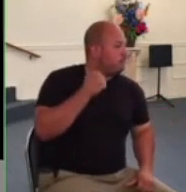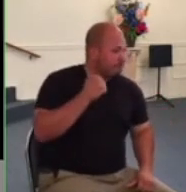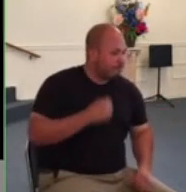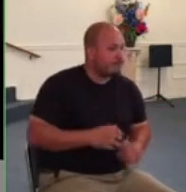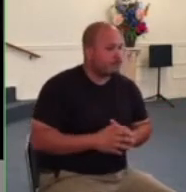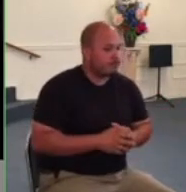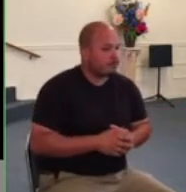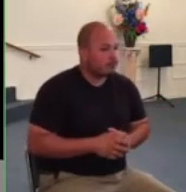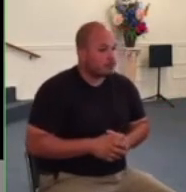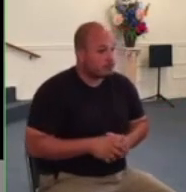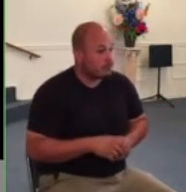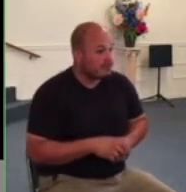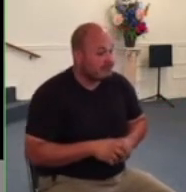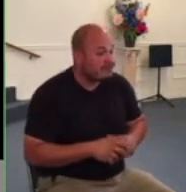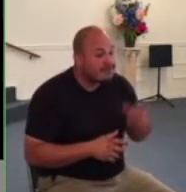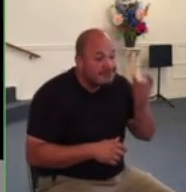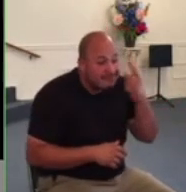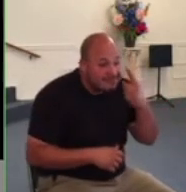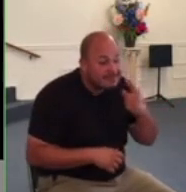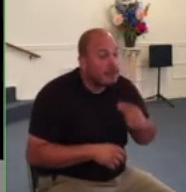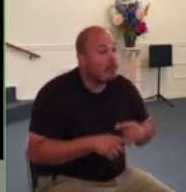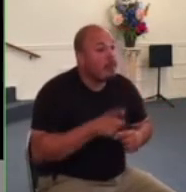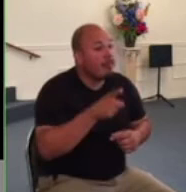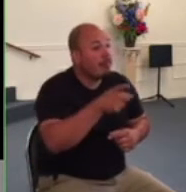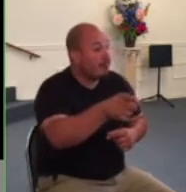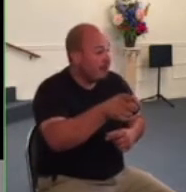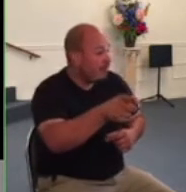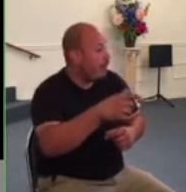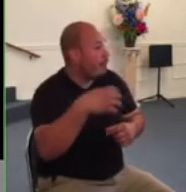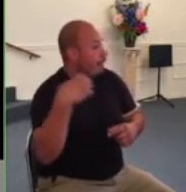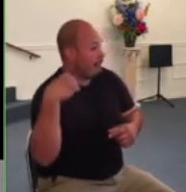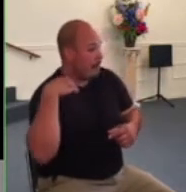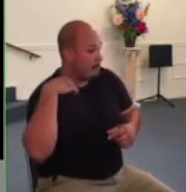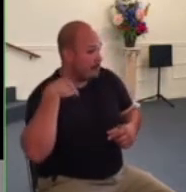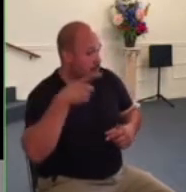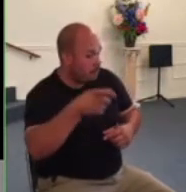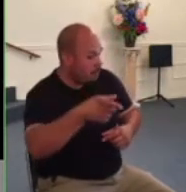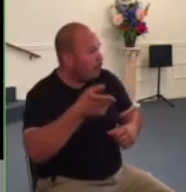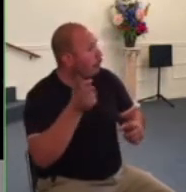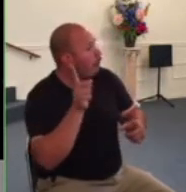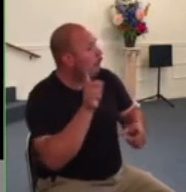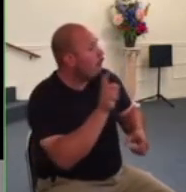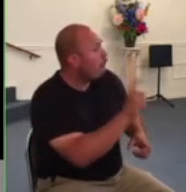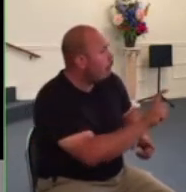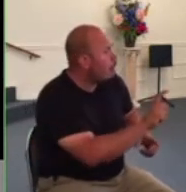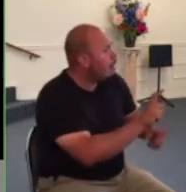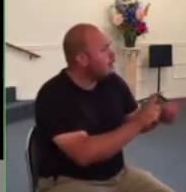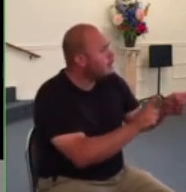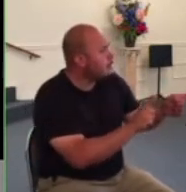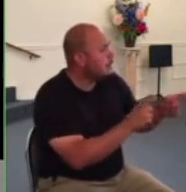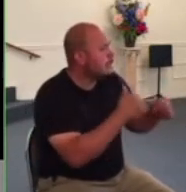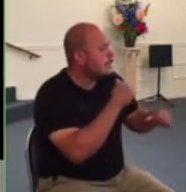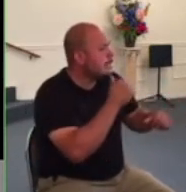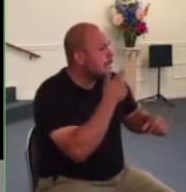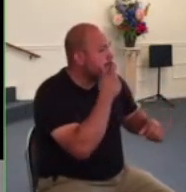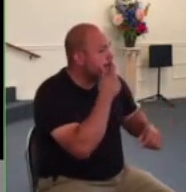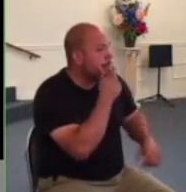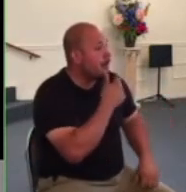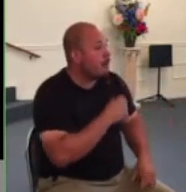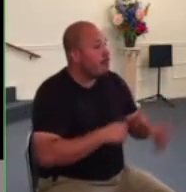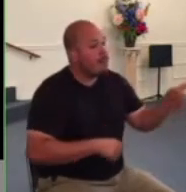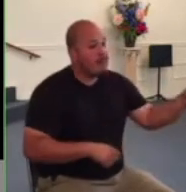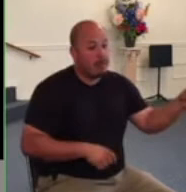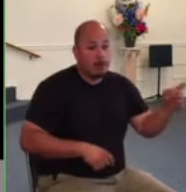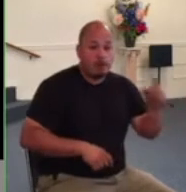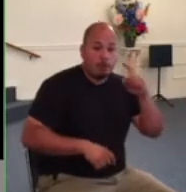the people they're listening to the apostles standing in support of them but the apostles recognize the captain does have